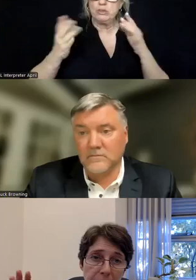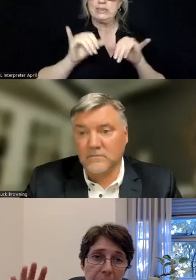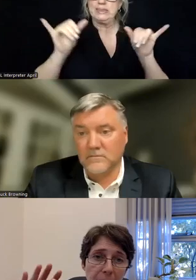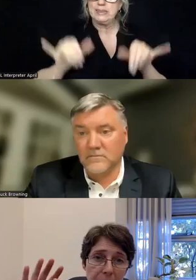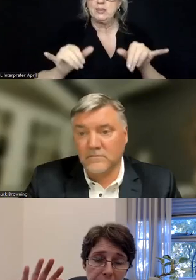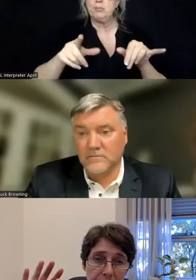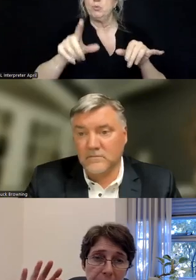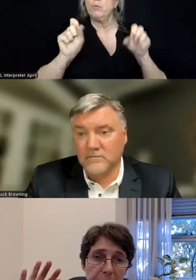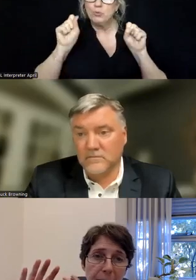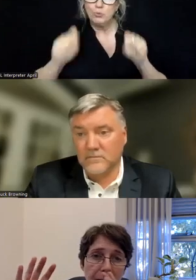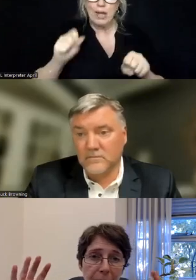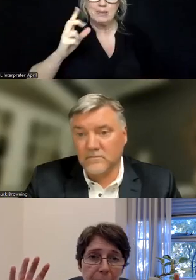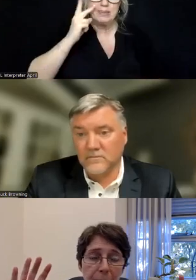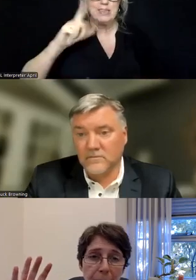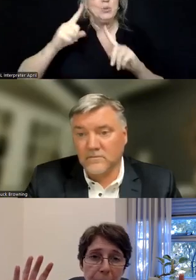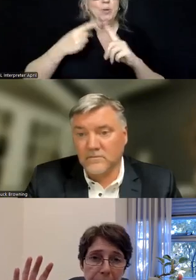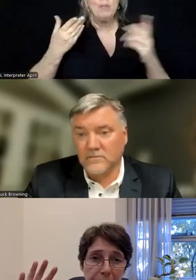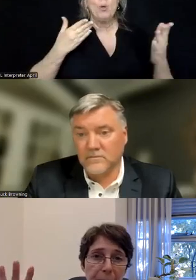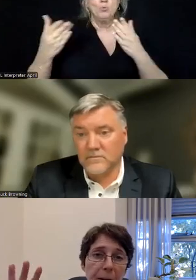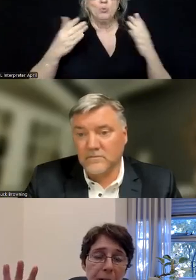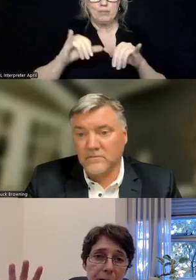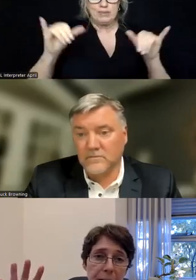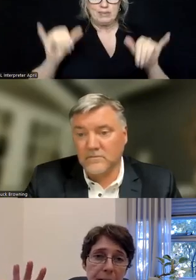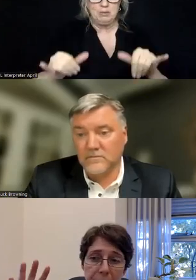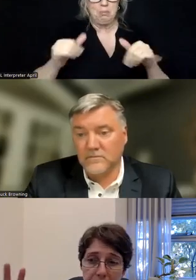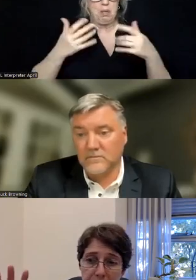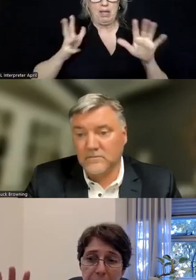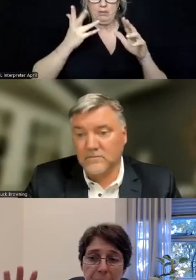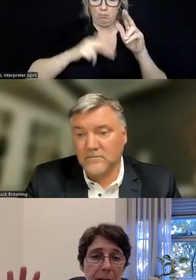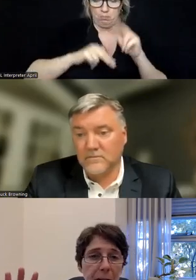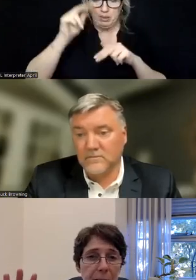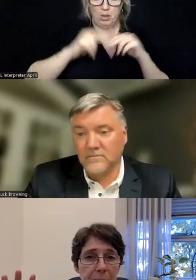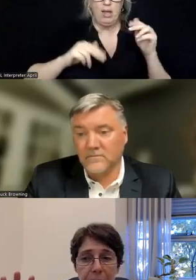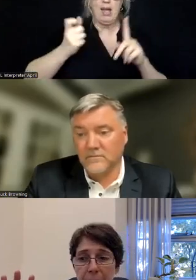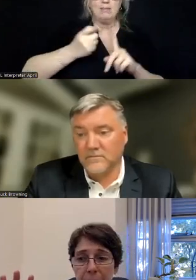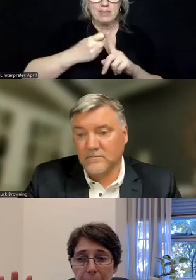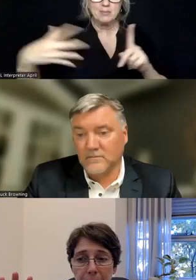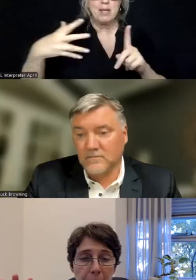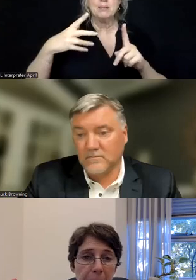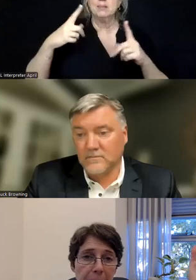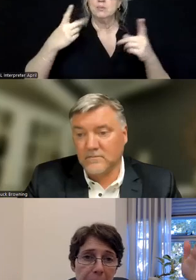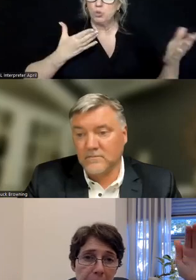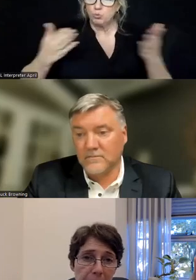see that when service systems have built those services, have expanded those services,